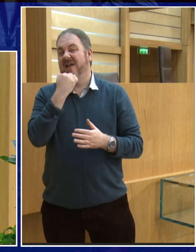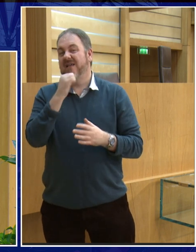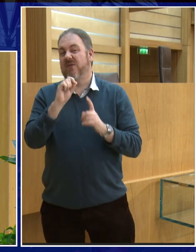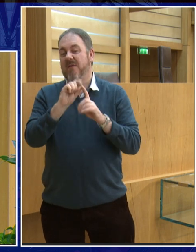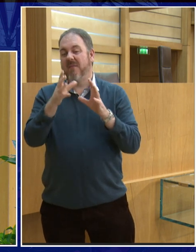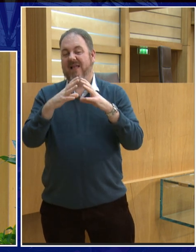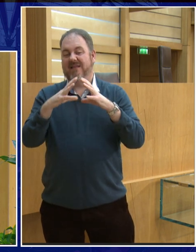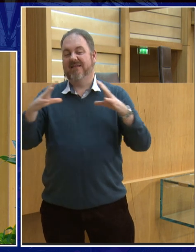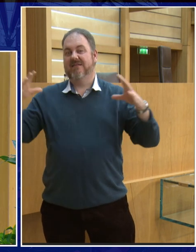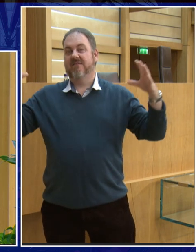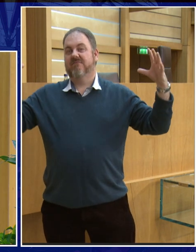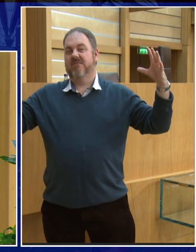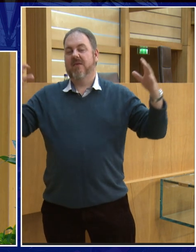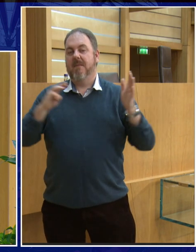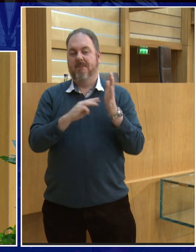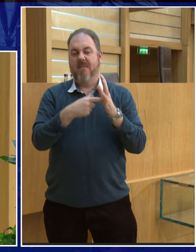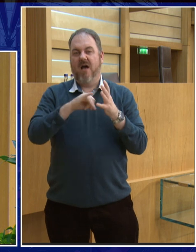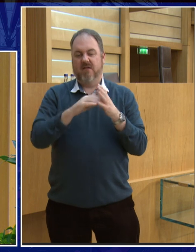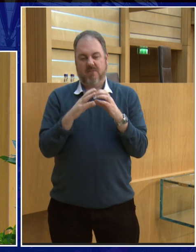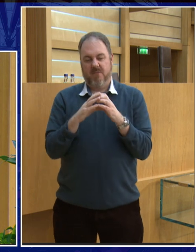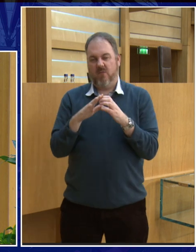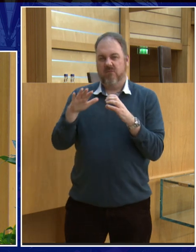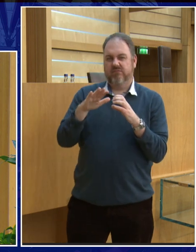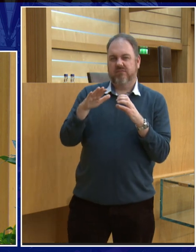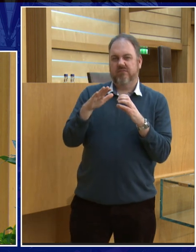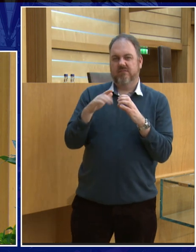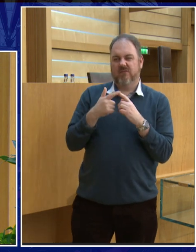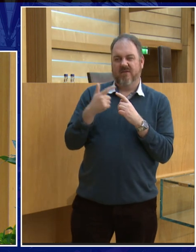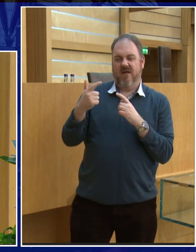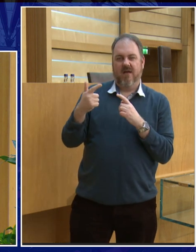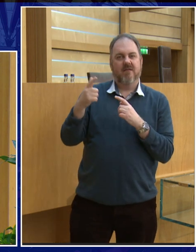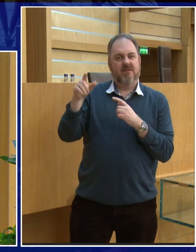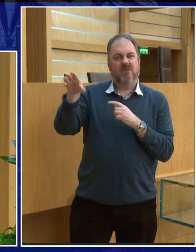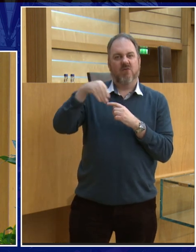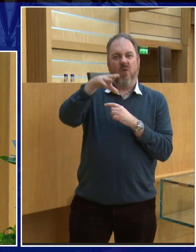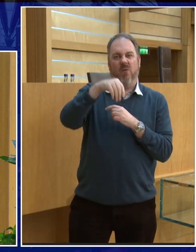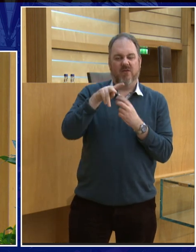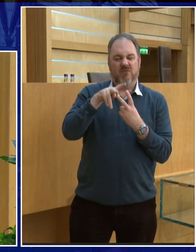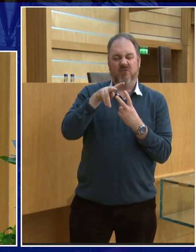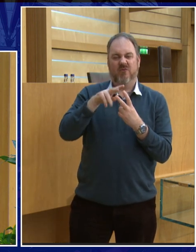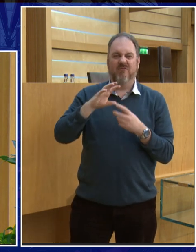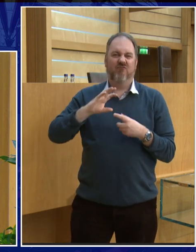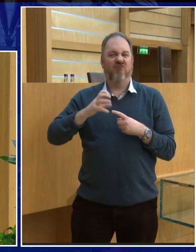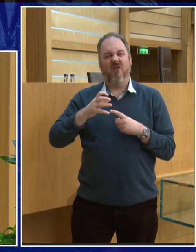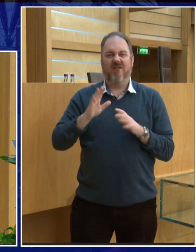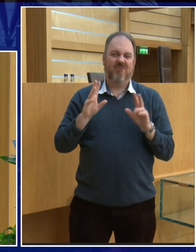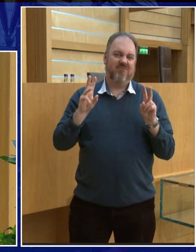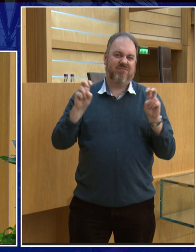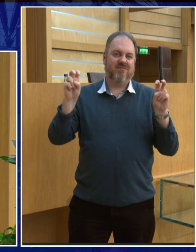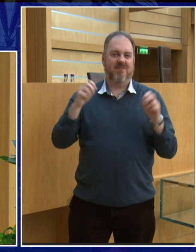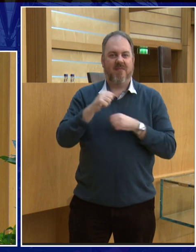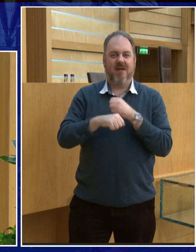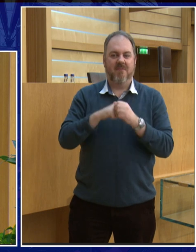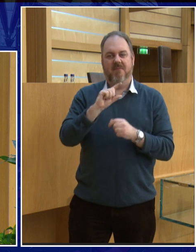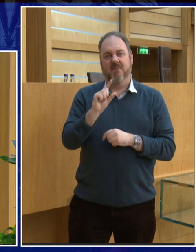their location in the solar system so Mars has got two moons but we think it just it just stole them from the asteroid belt but then as you go further and further out but then you sort of